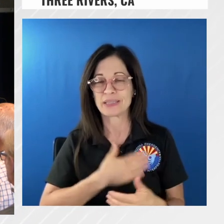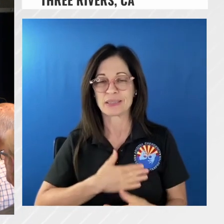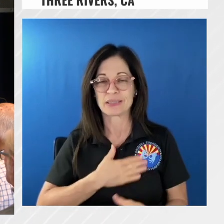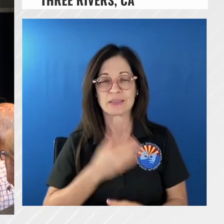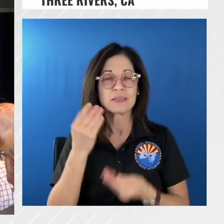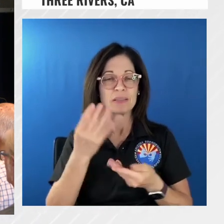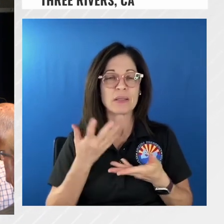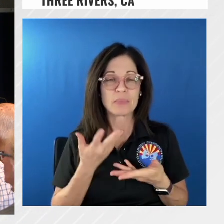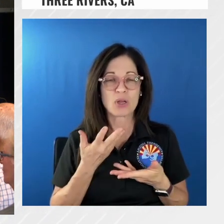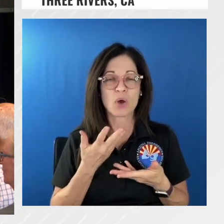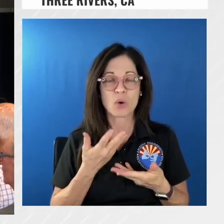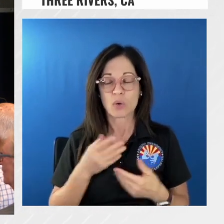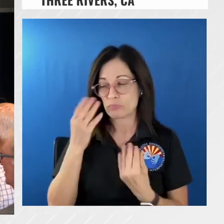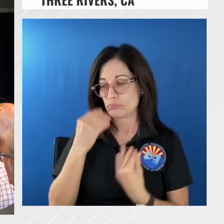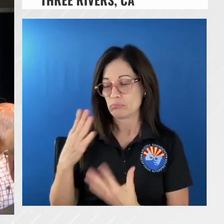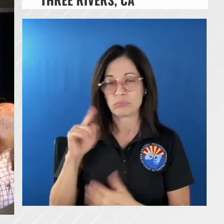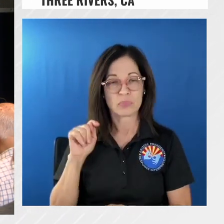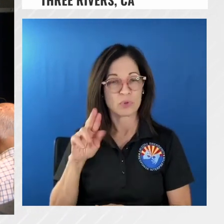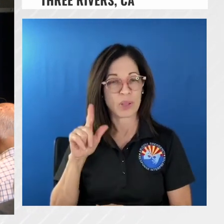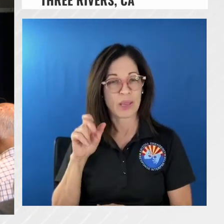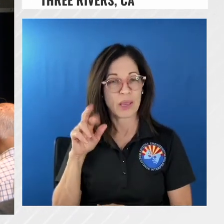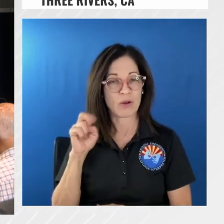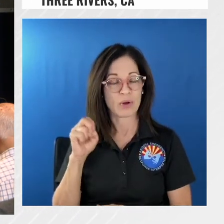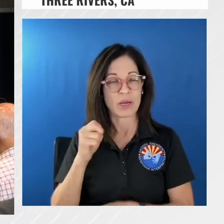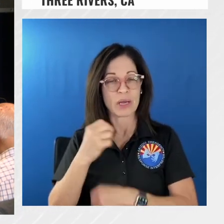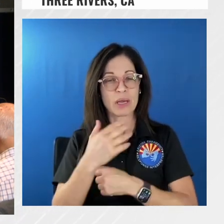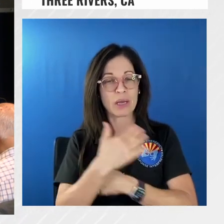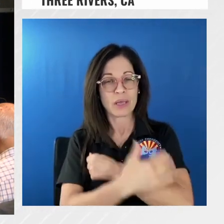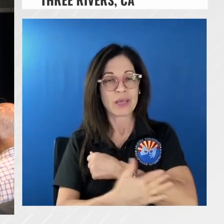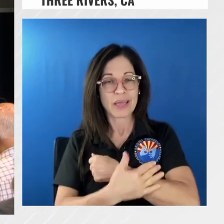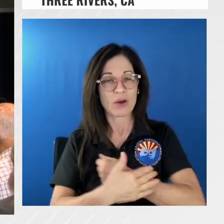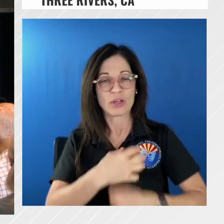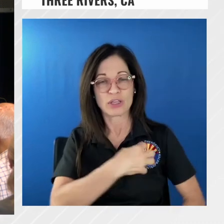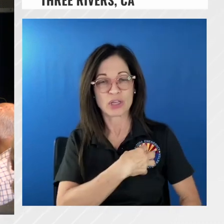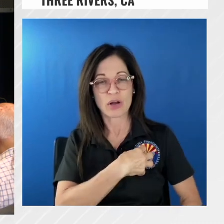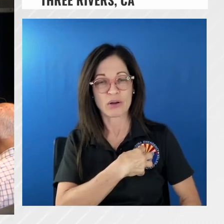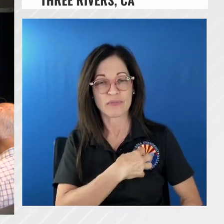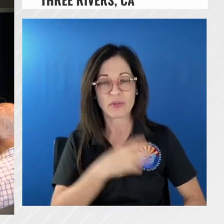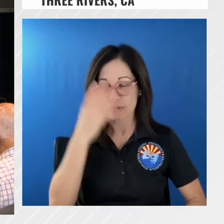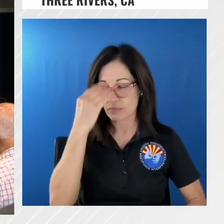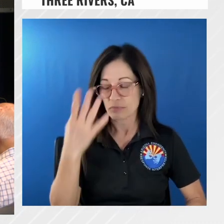the telaria county sheriff know let the park service know because we value communities